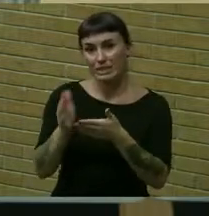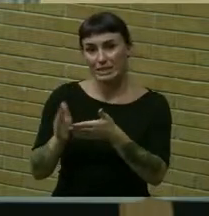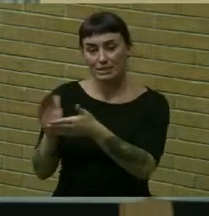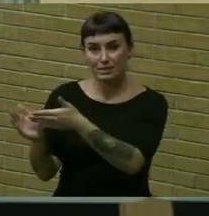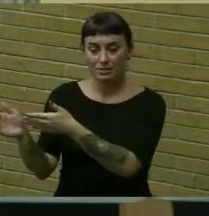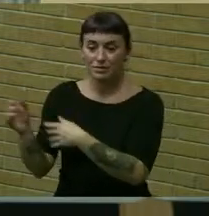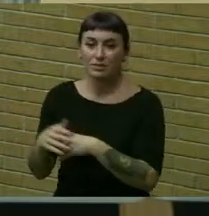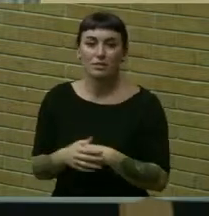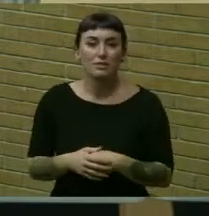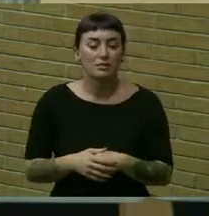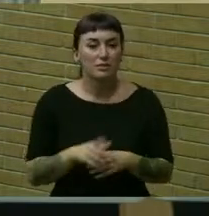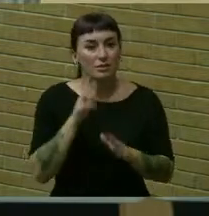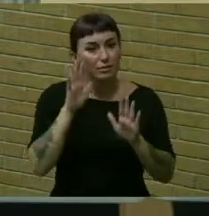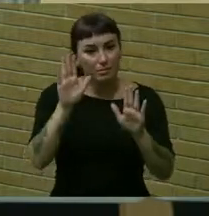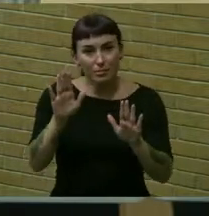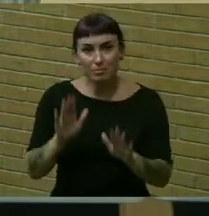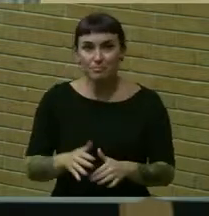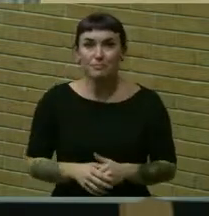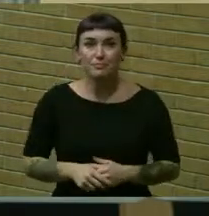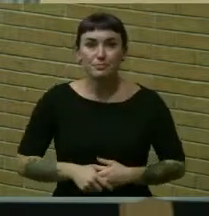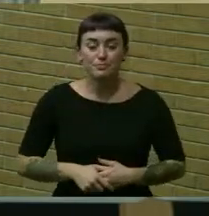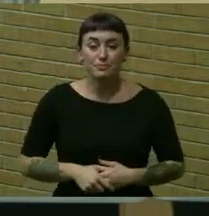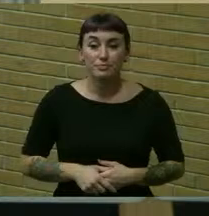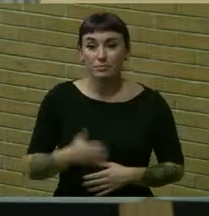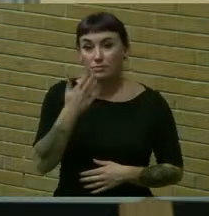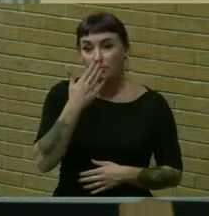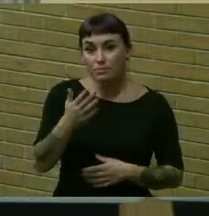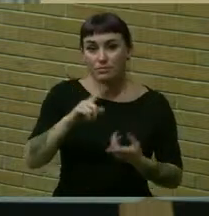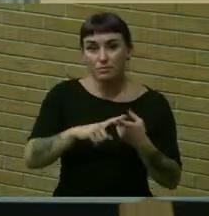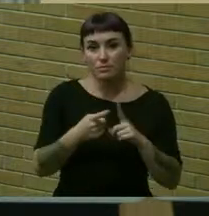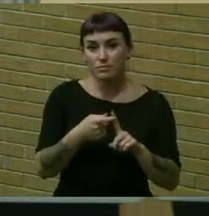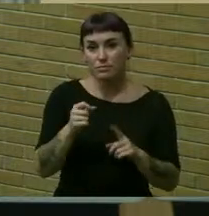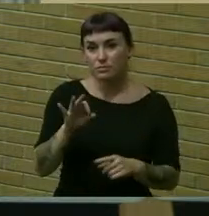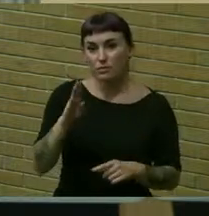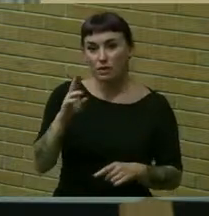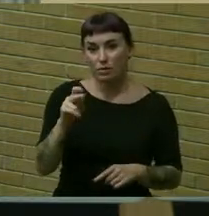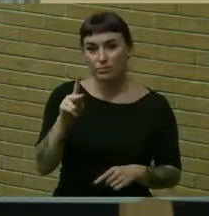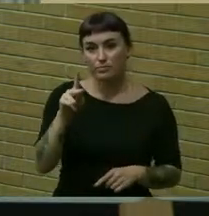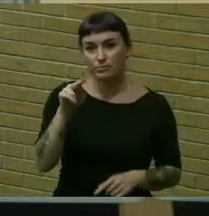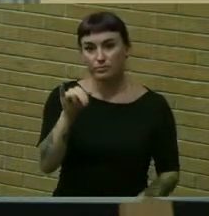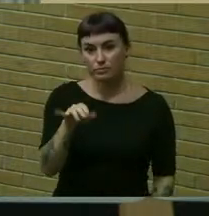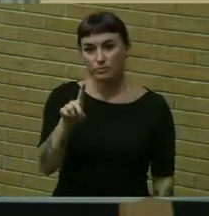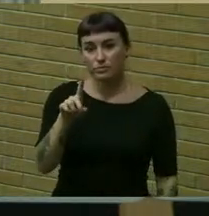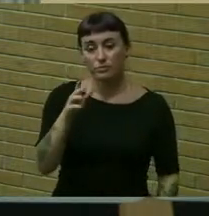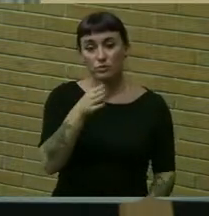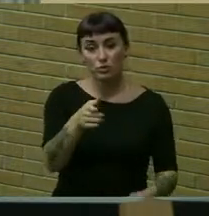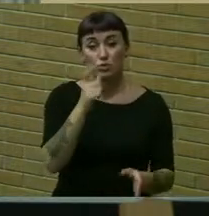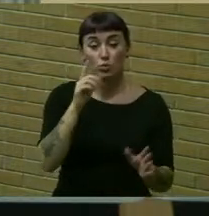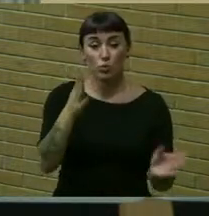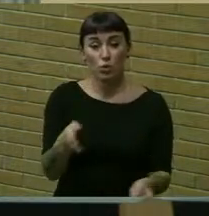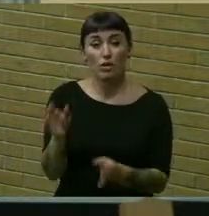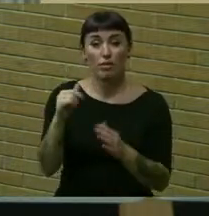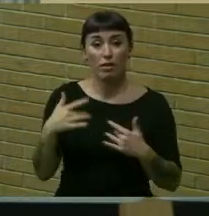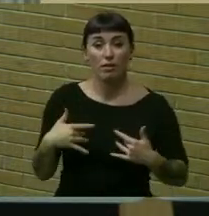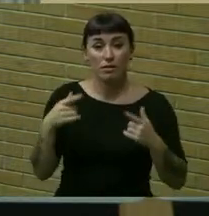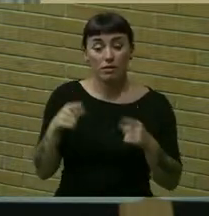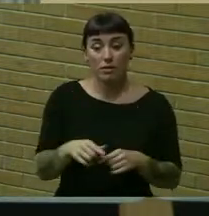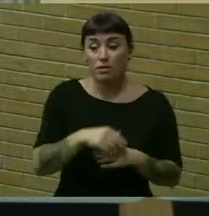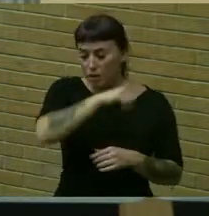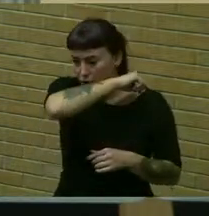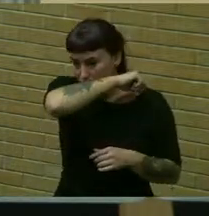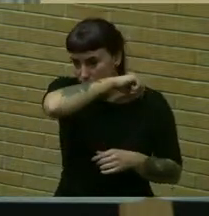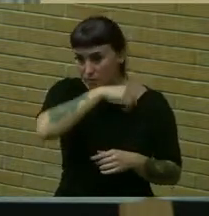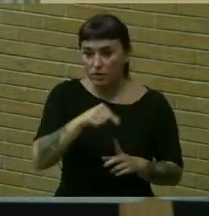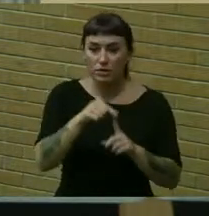it was terrific um thank you to the friends of brickyard trail who organized the event especially peggy dempsey